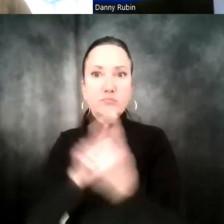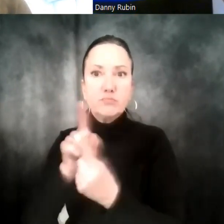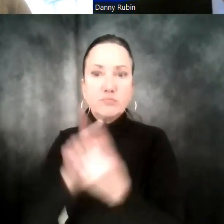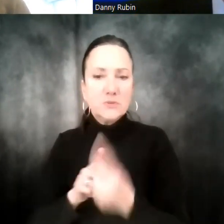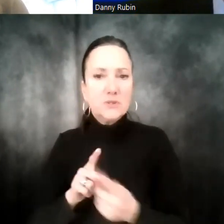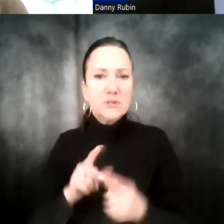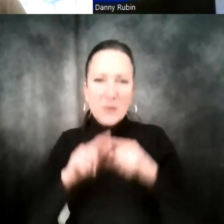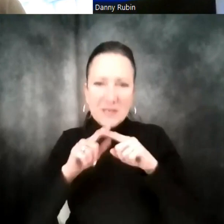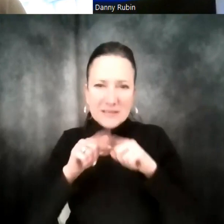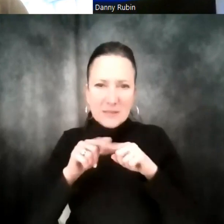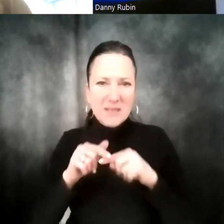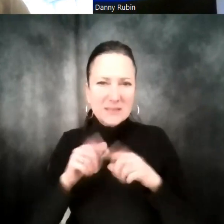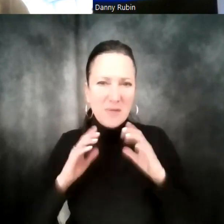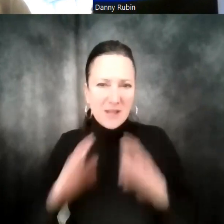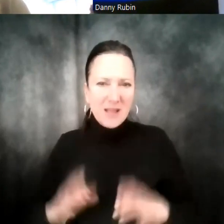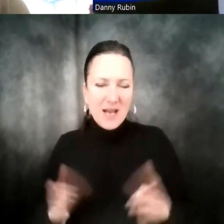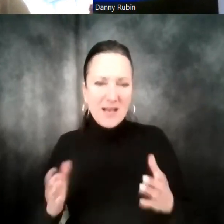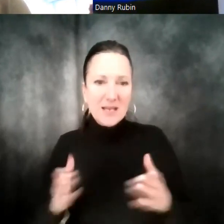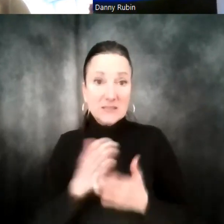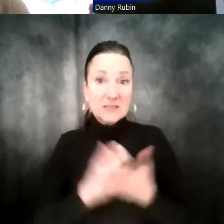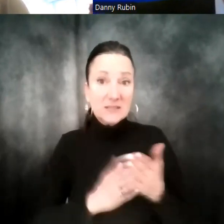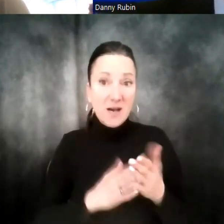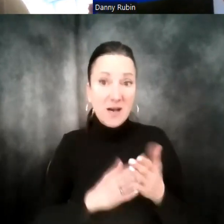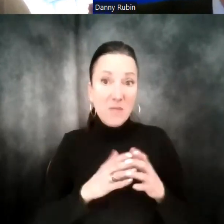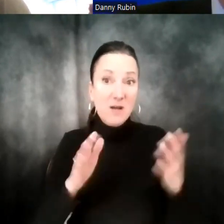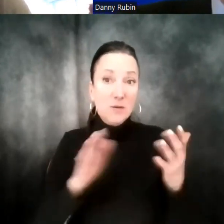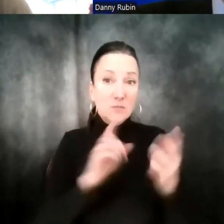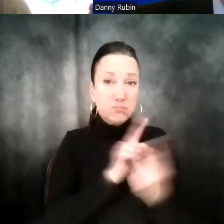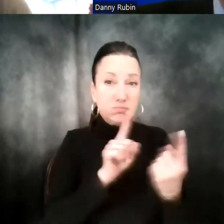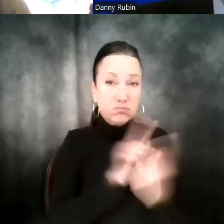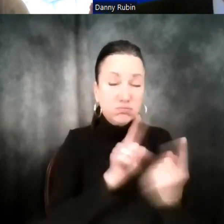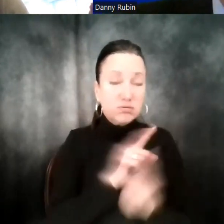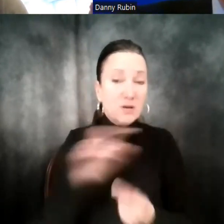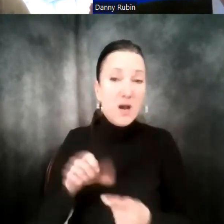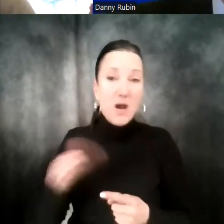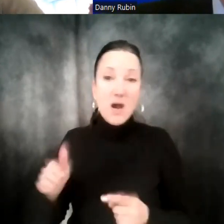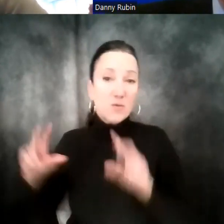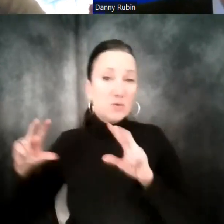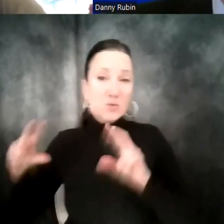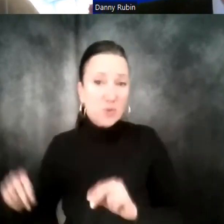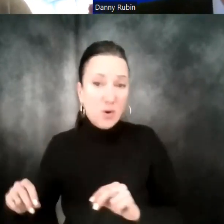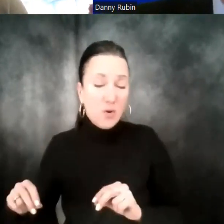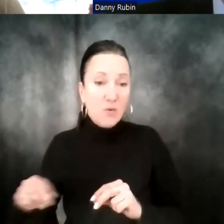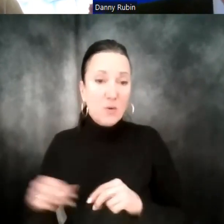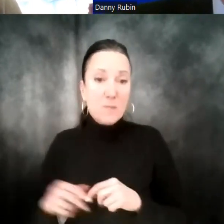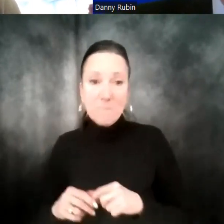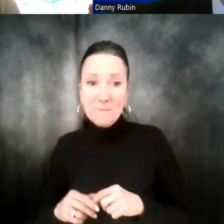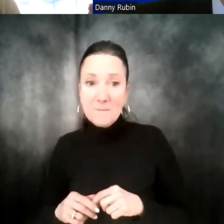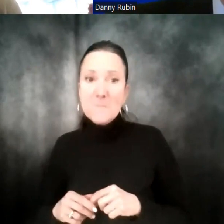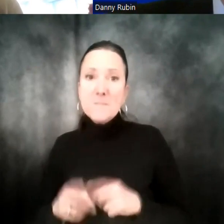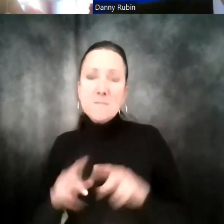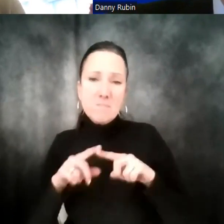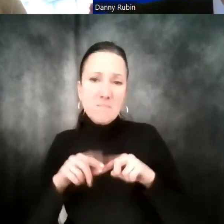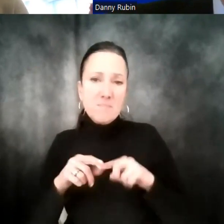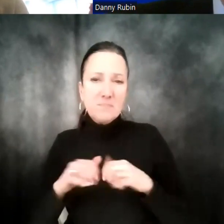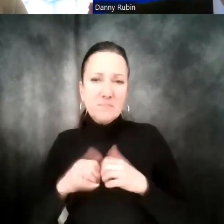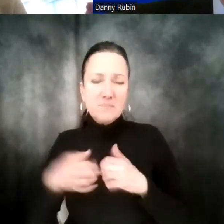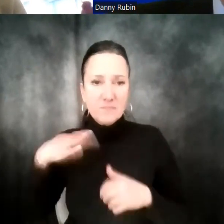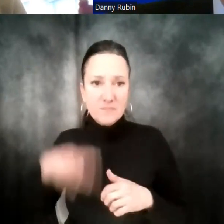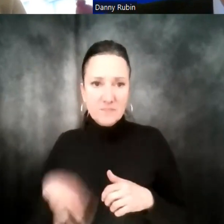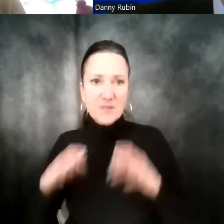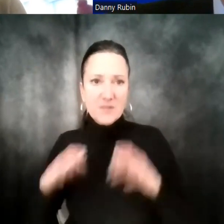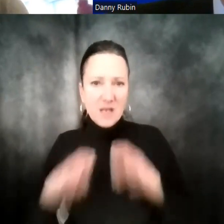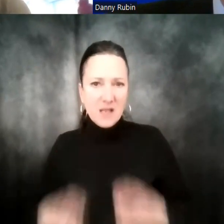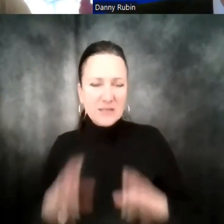to your schedule to meet with them more frequently if you think it's kind of a benefit to you in the business overall. But it's understanding each client's new